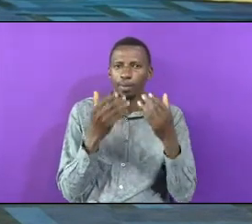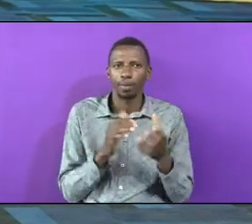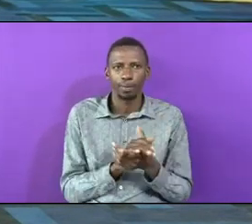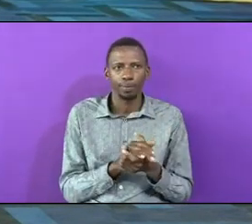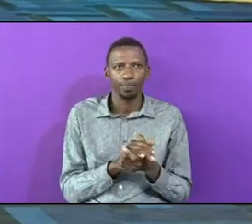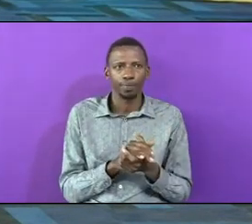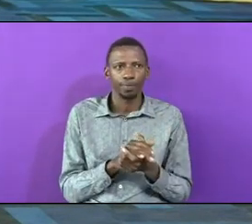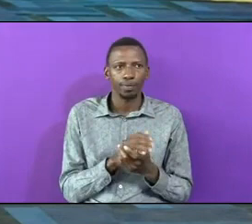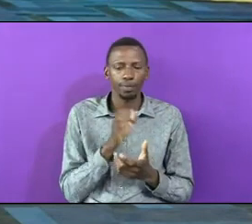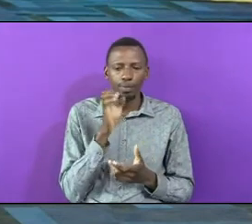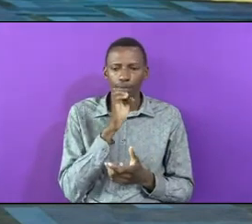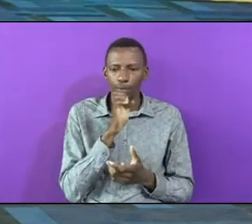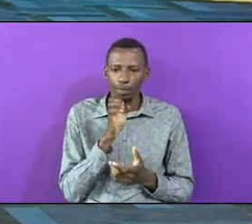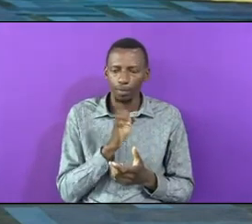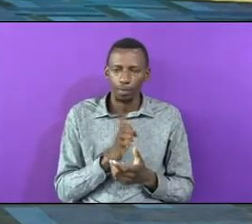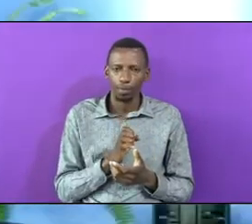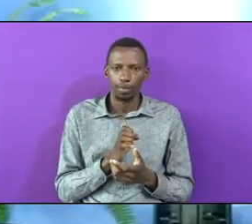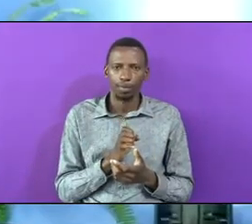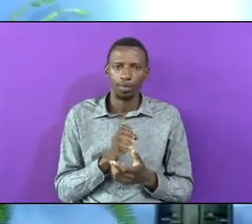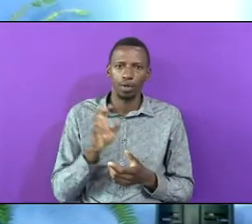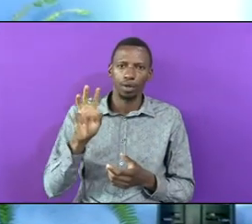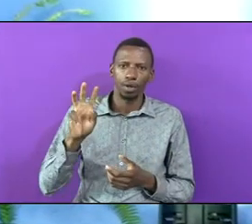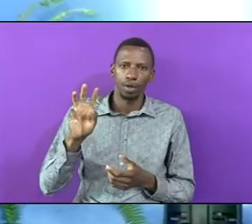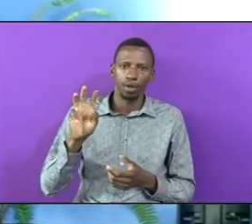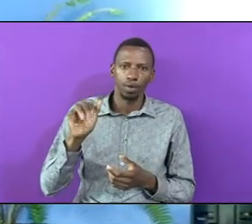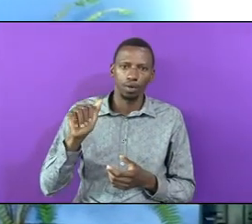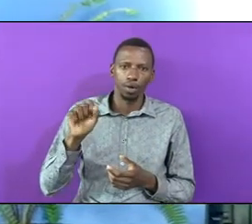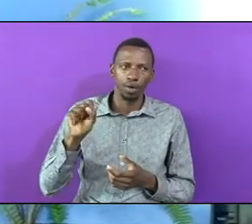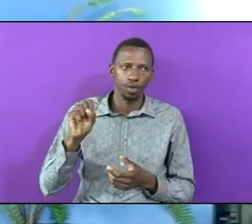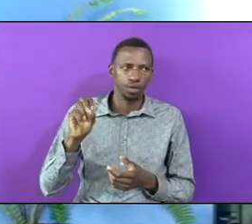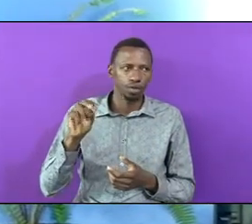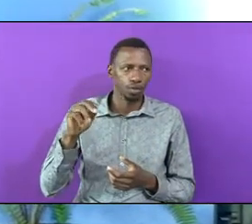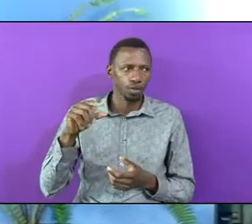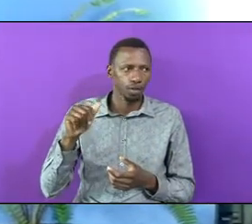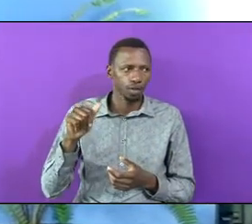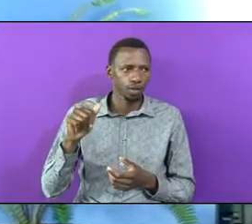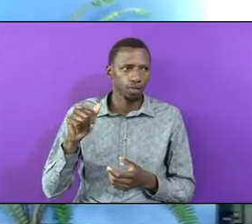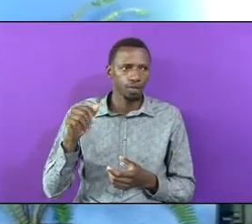Or You Are Just An Actor